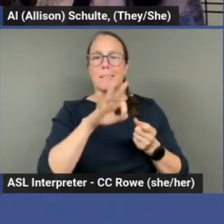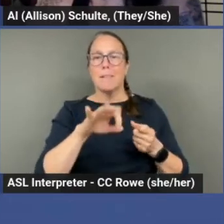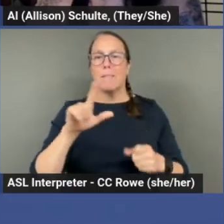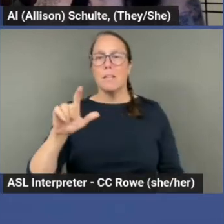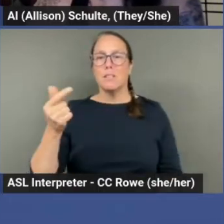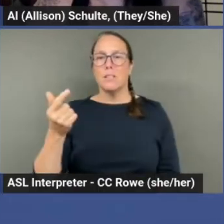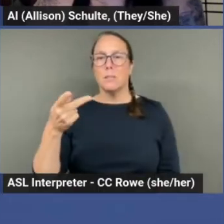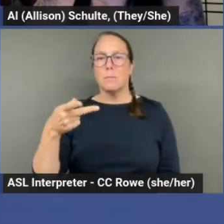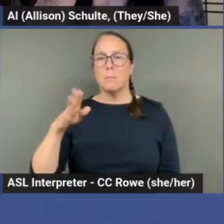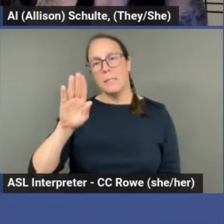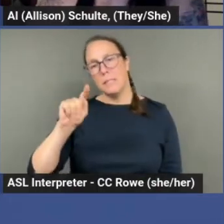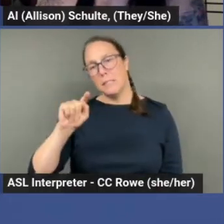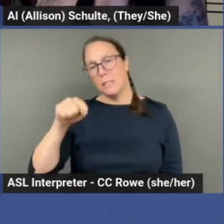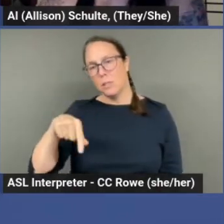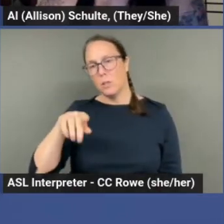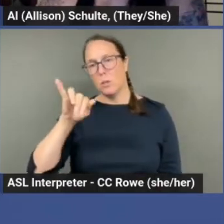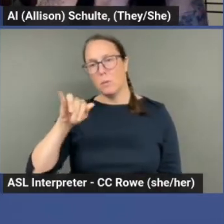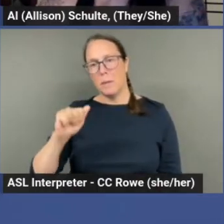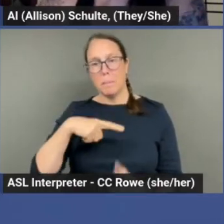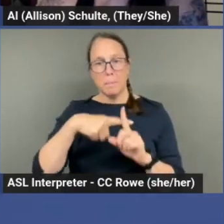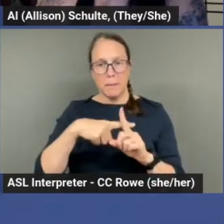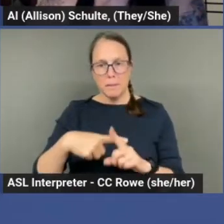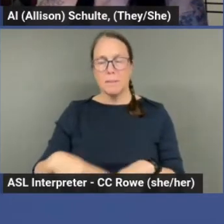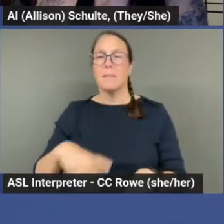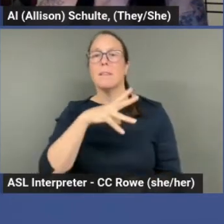worker populations. And